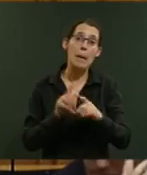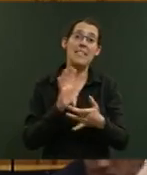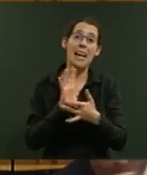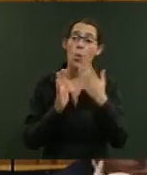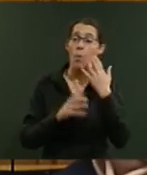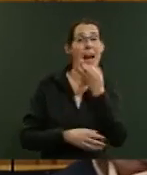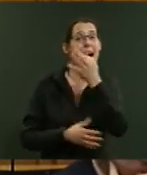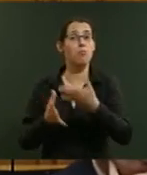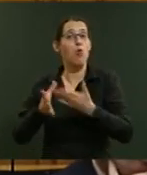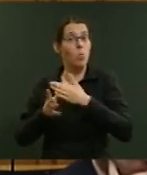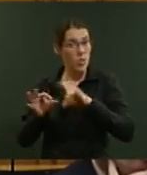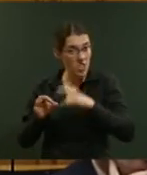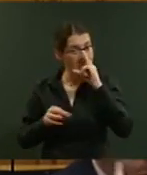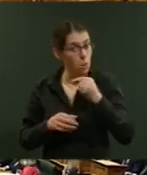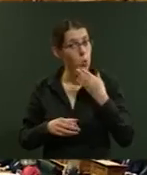of primary questions?